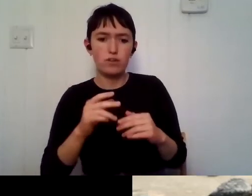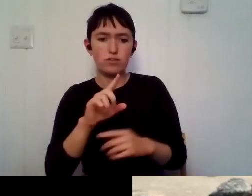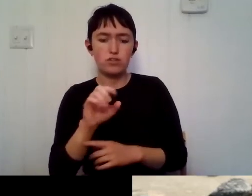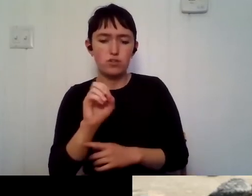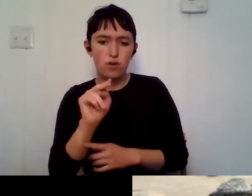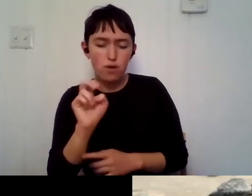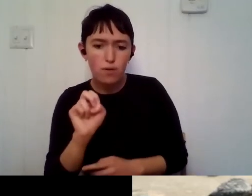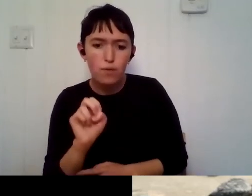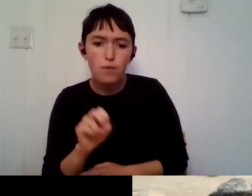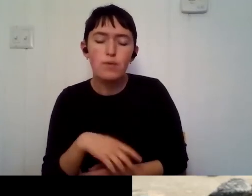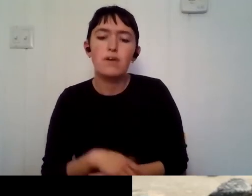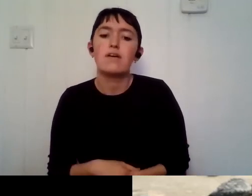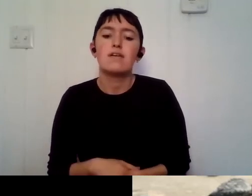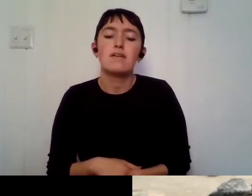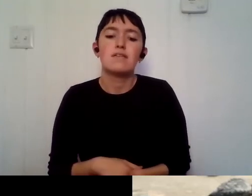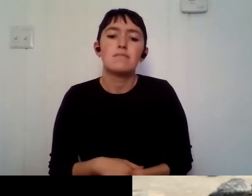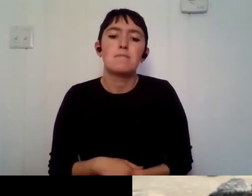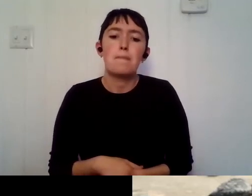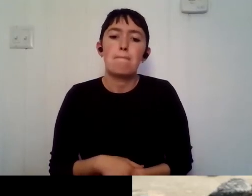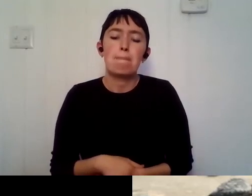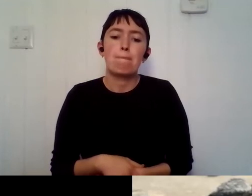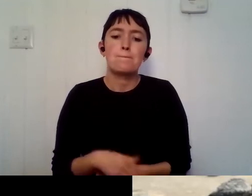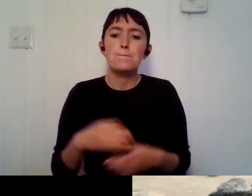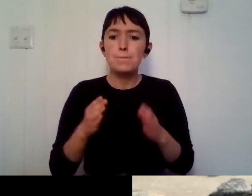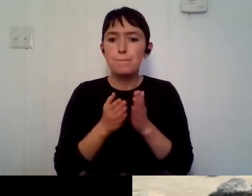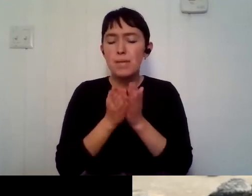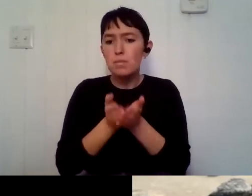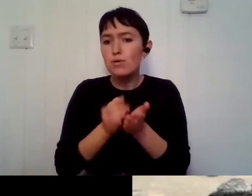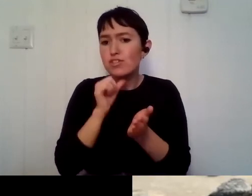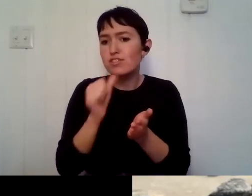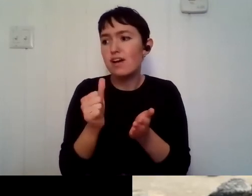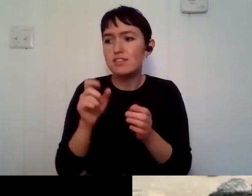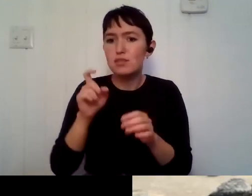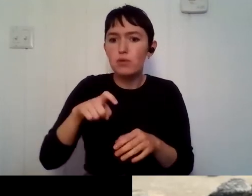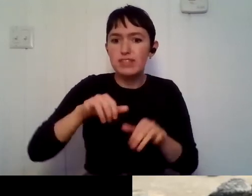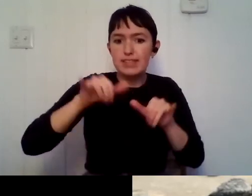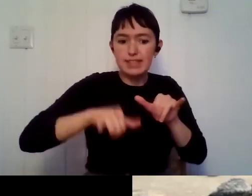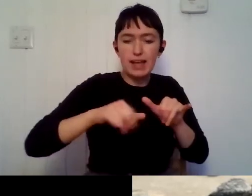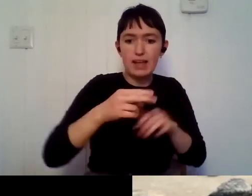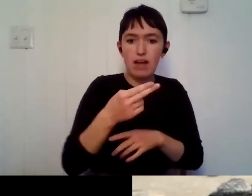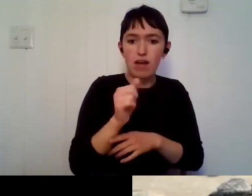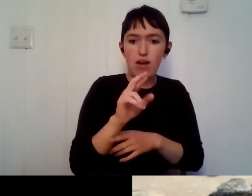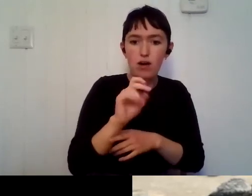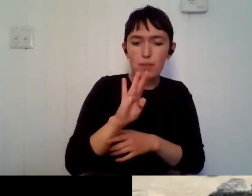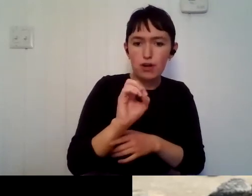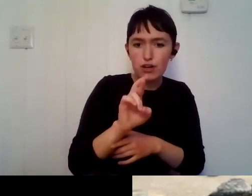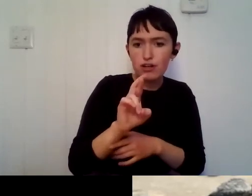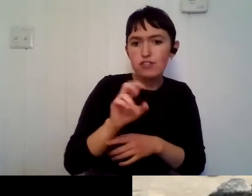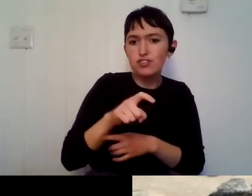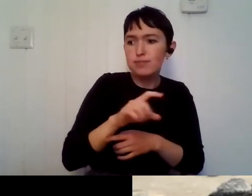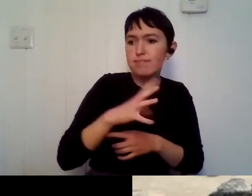boats are meant to go, like, out to sea, not stay in the harbor. So, get ready to get out your comfort zone. Um, you got to be flexible,